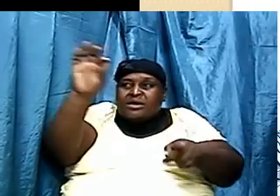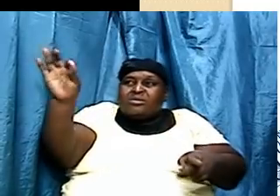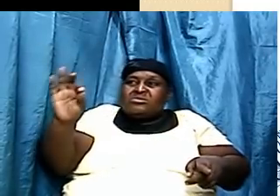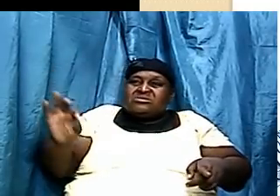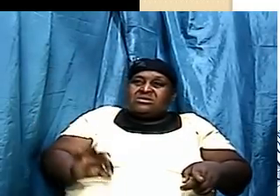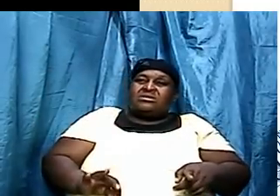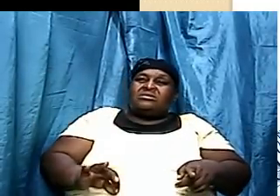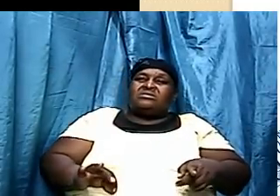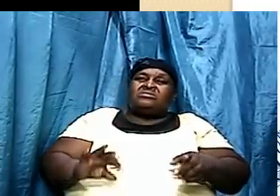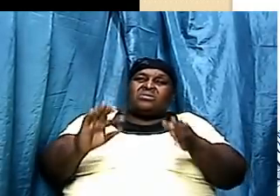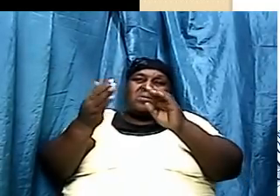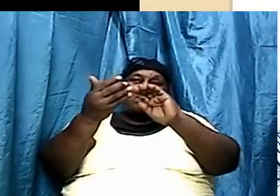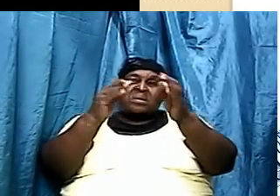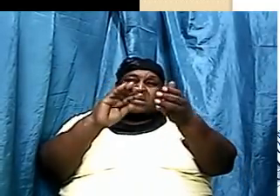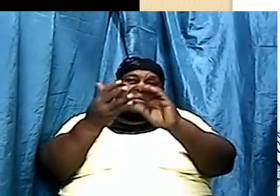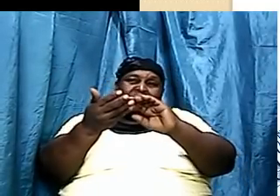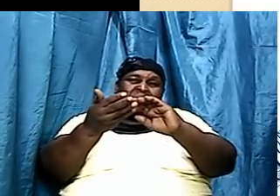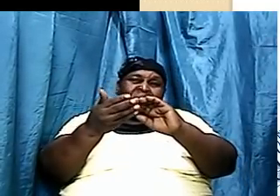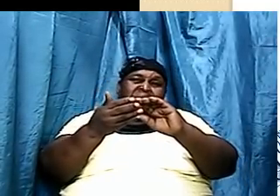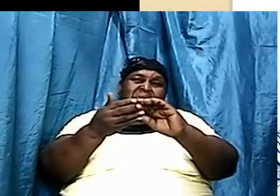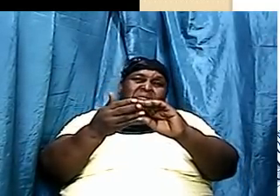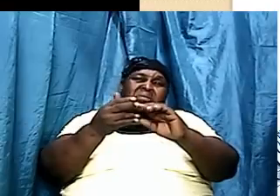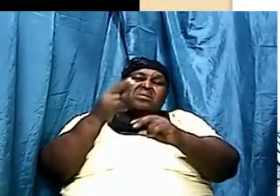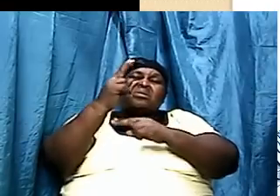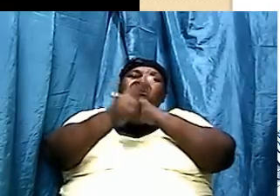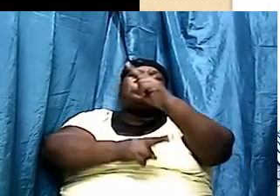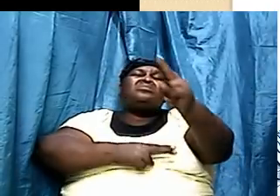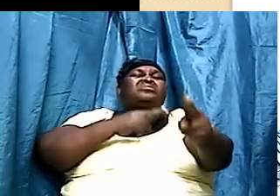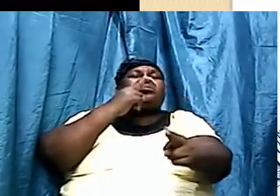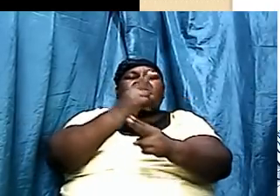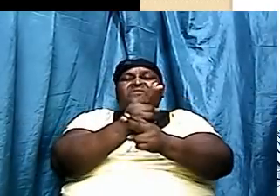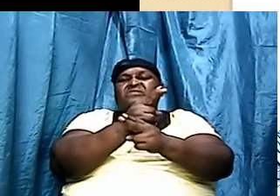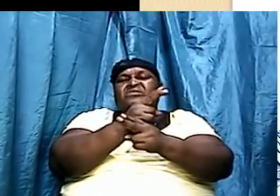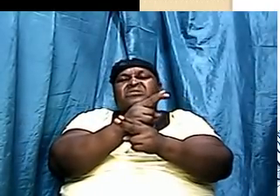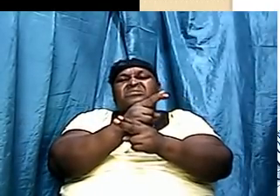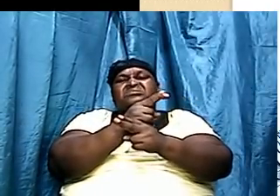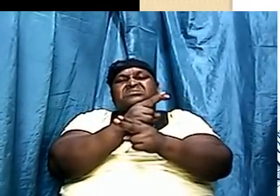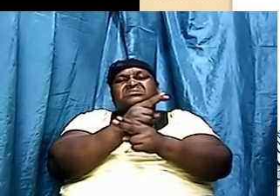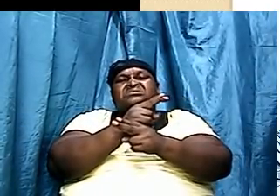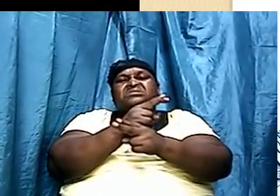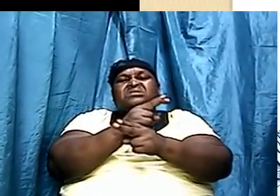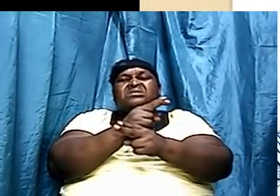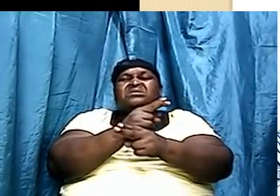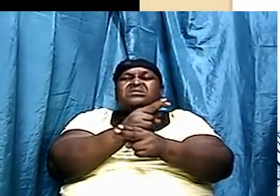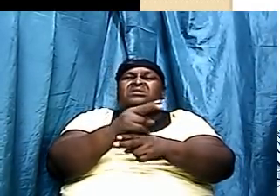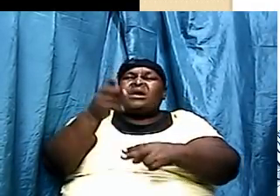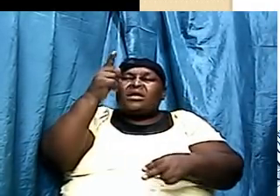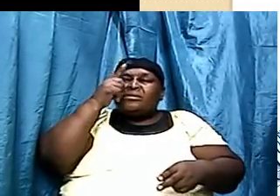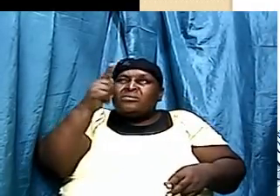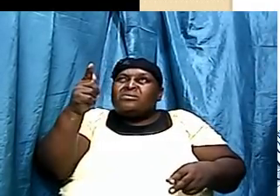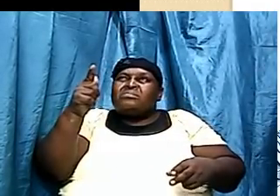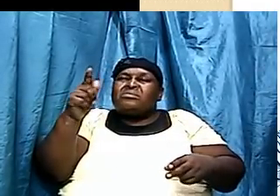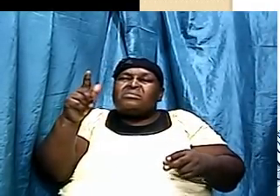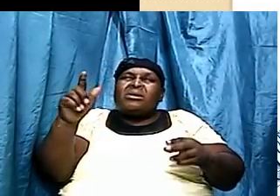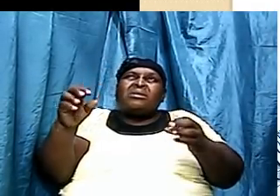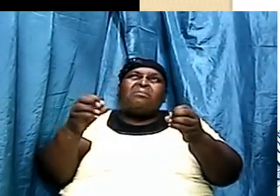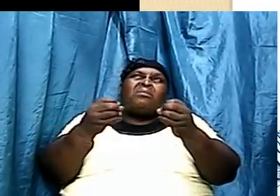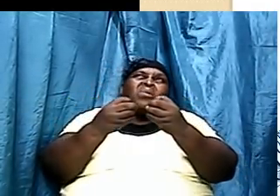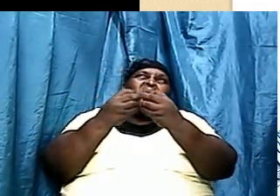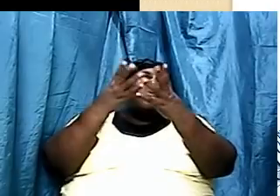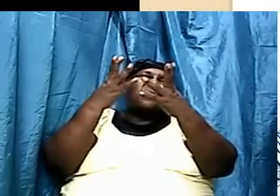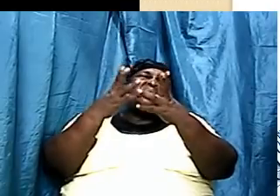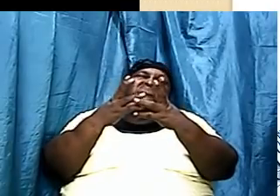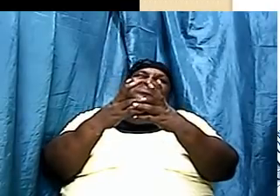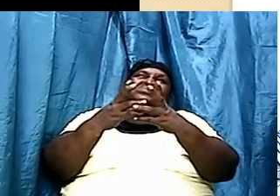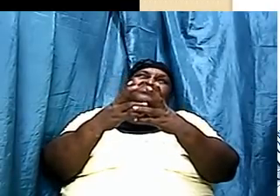to the entire universe and when we look about the amount of stars that exist in our galaxy alone we can't